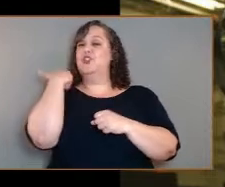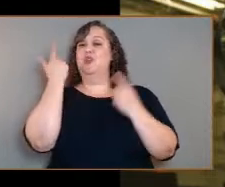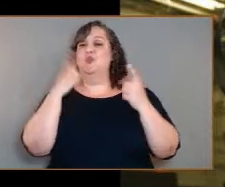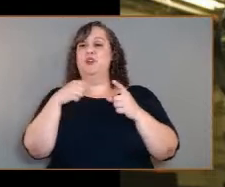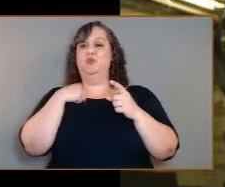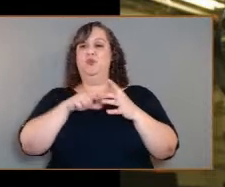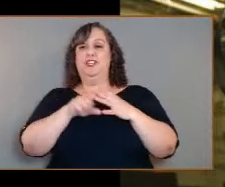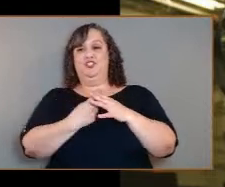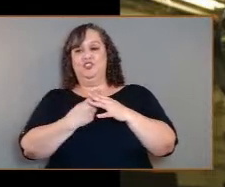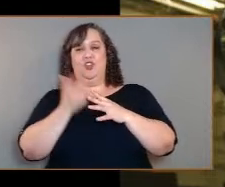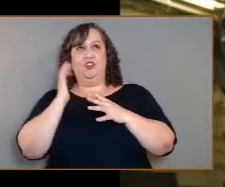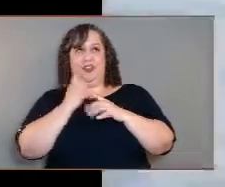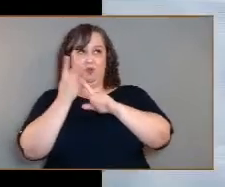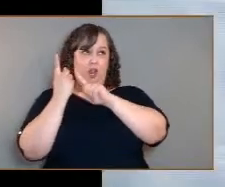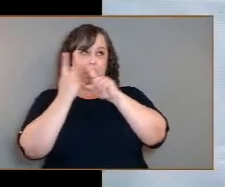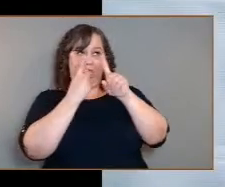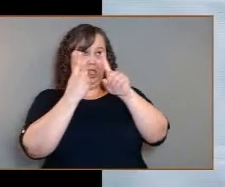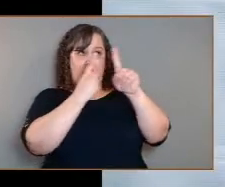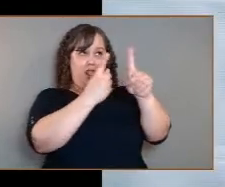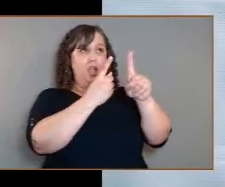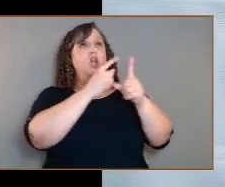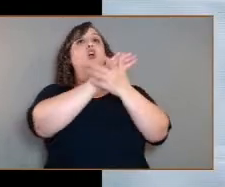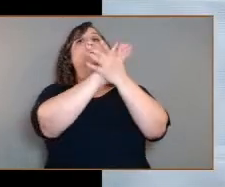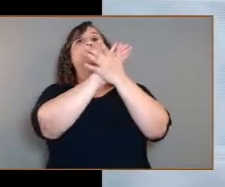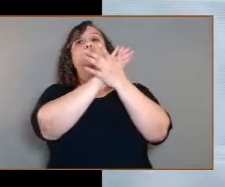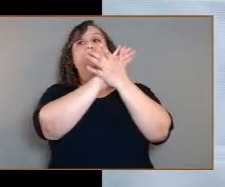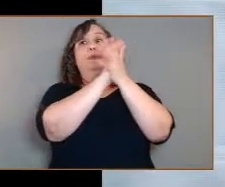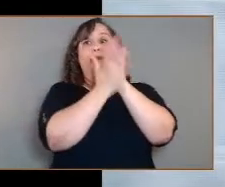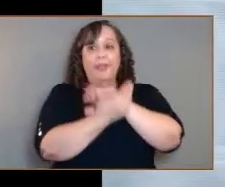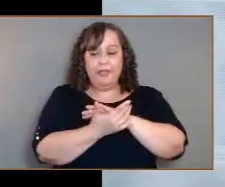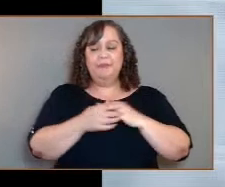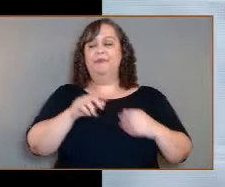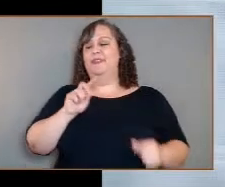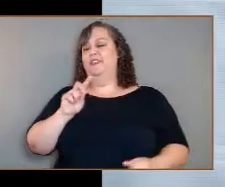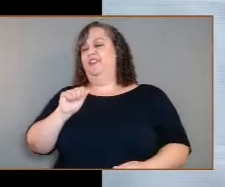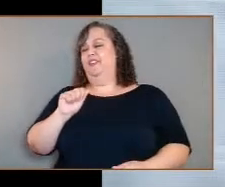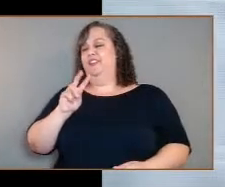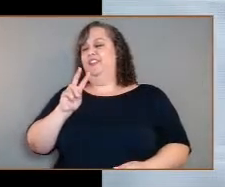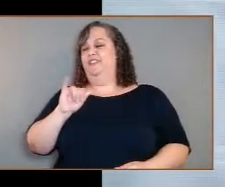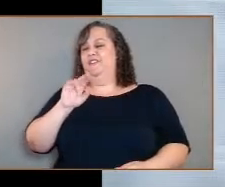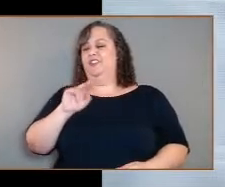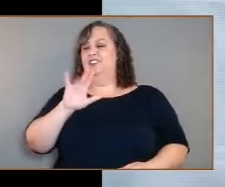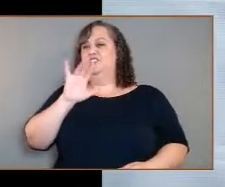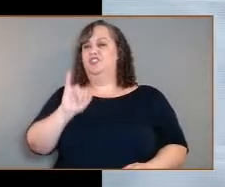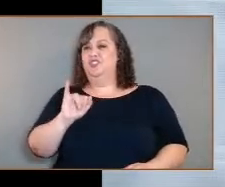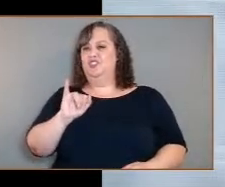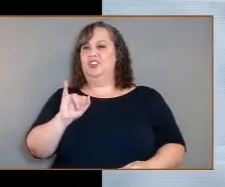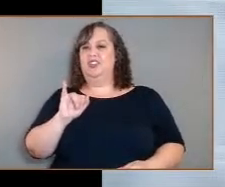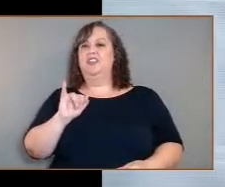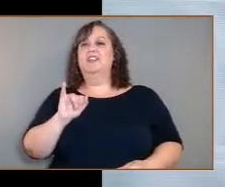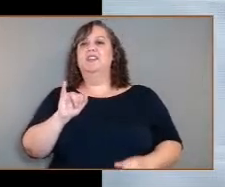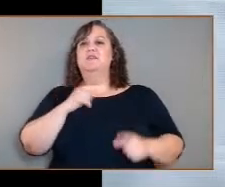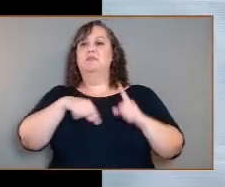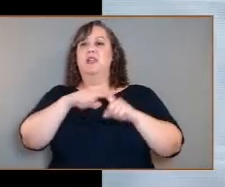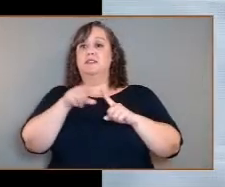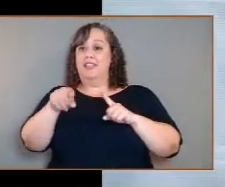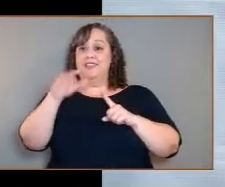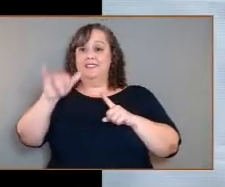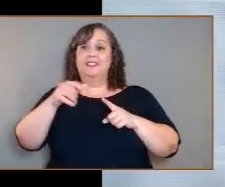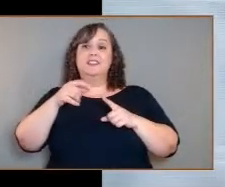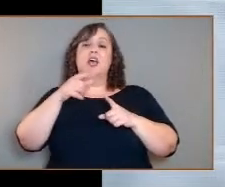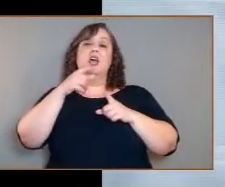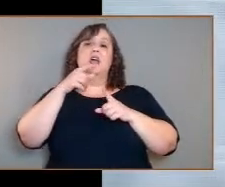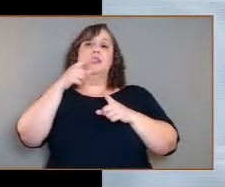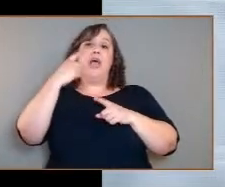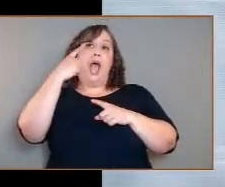a mission like Da Vinci Plus. We were very excited about actually making it work. And here, the eye of Venus with me, looking through the sapphire window that